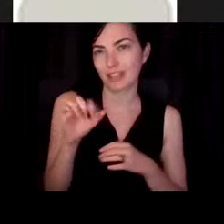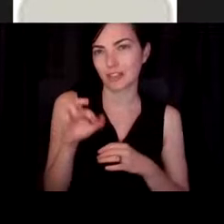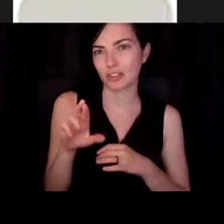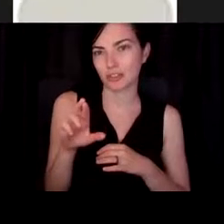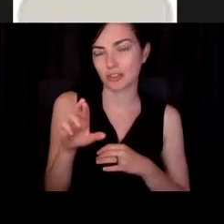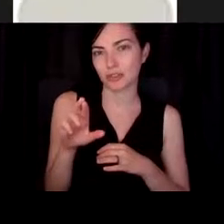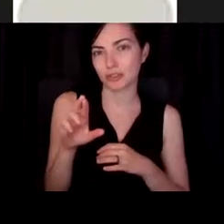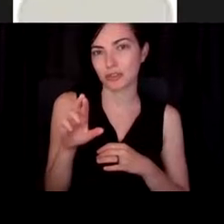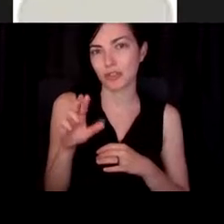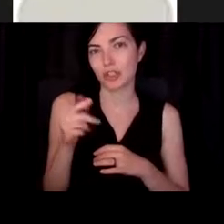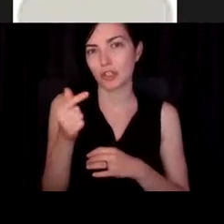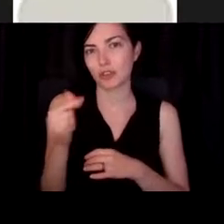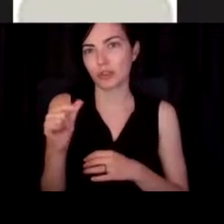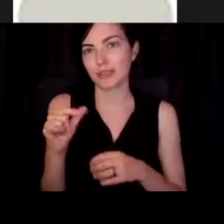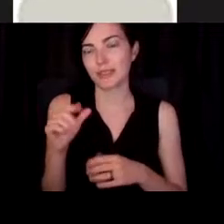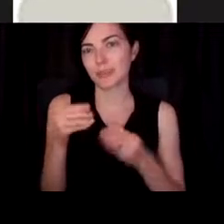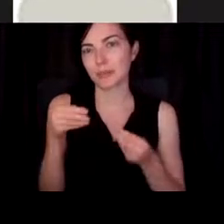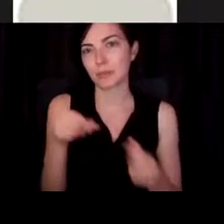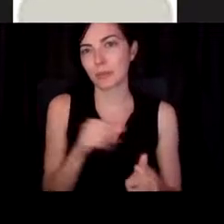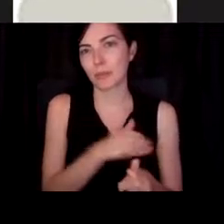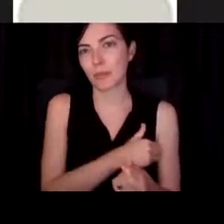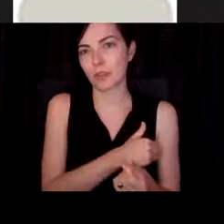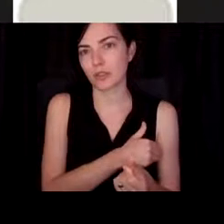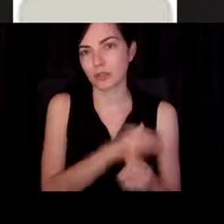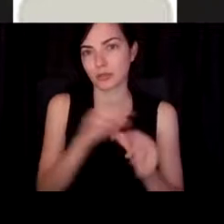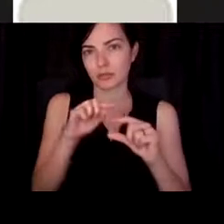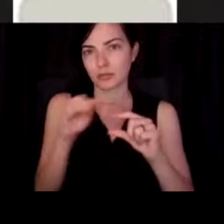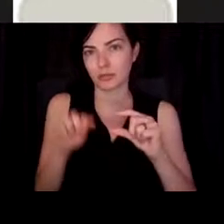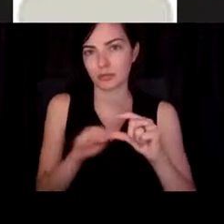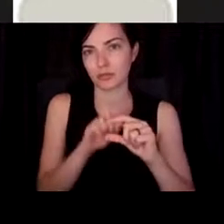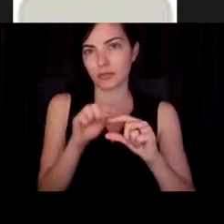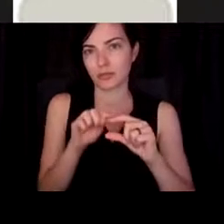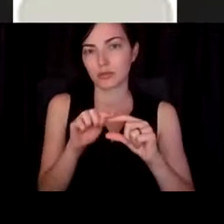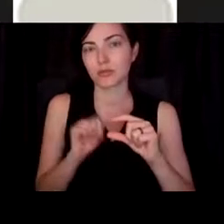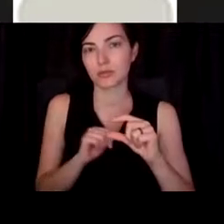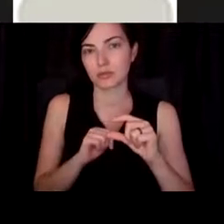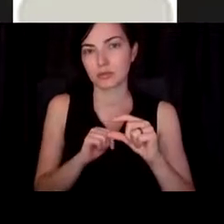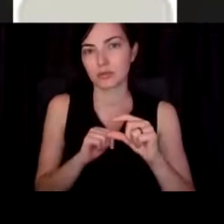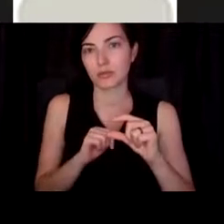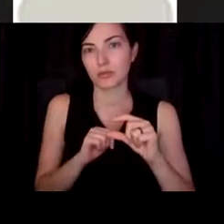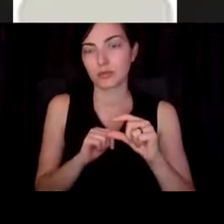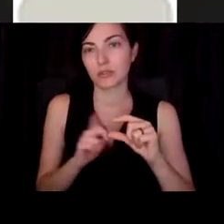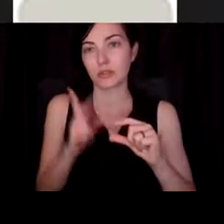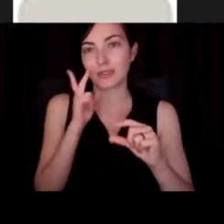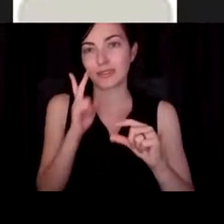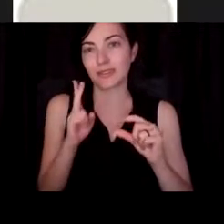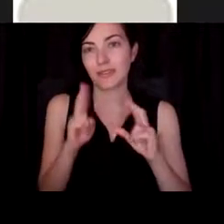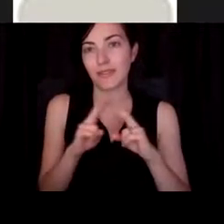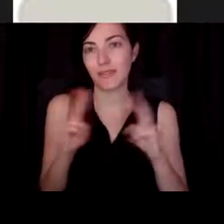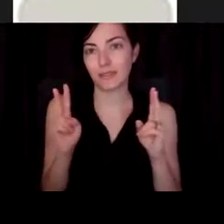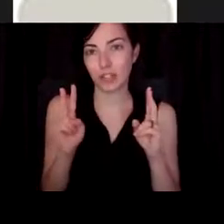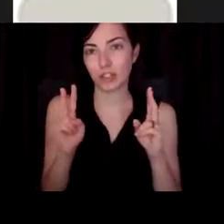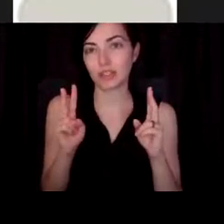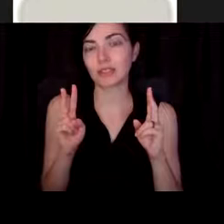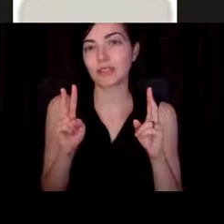And the green is smooth muscle actin surrounding it. And so you end up with this very immature capillary system. And we've